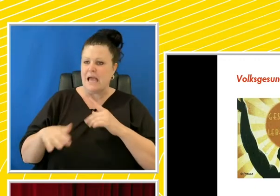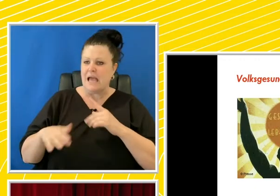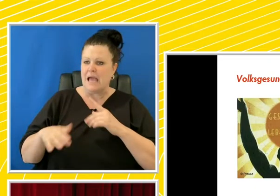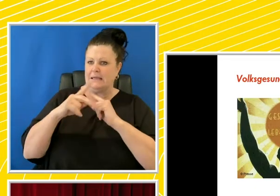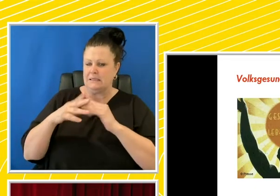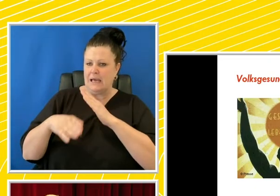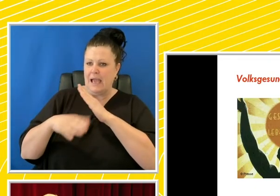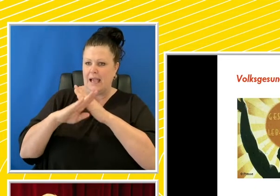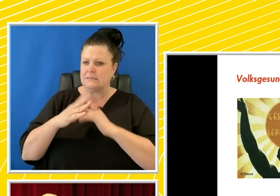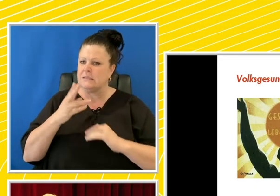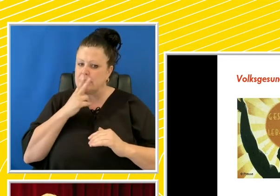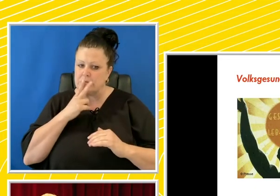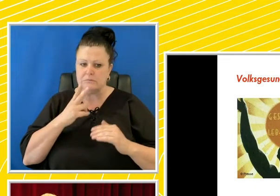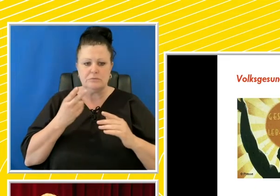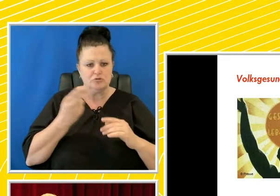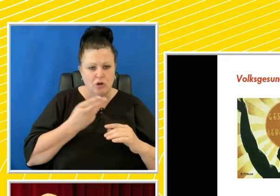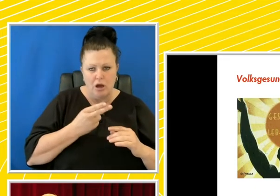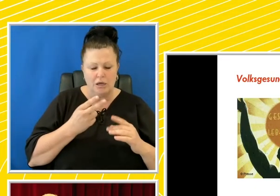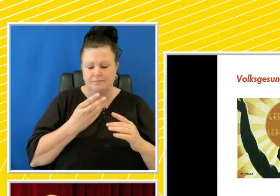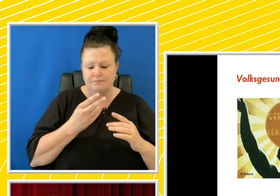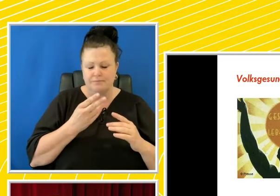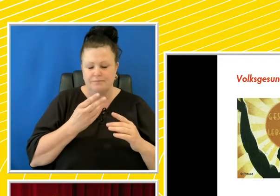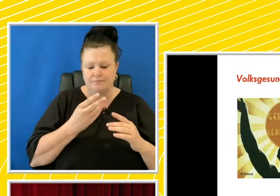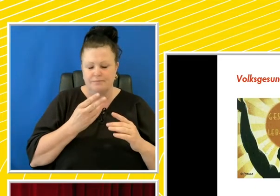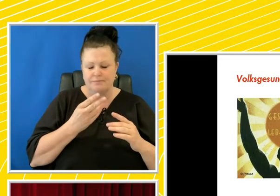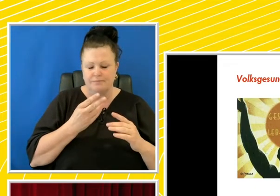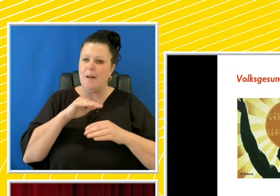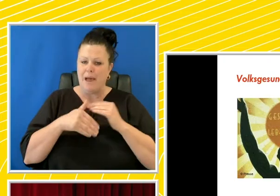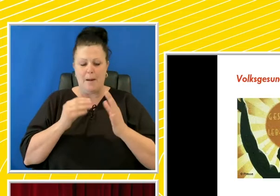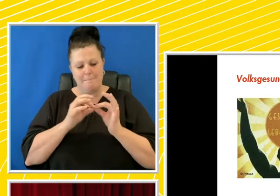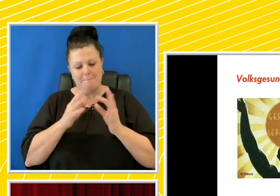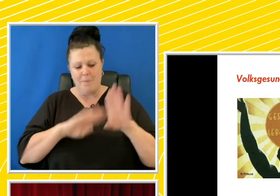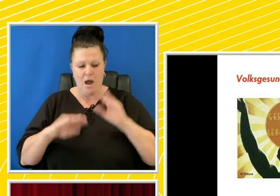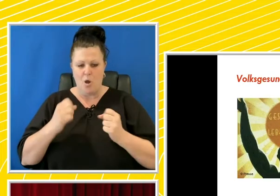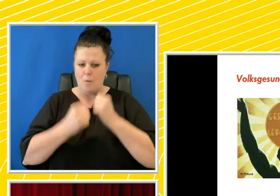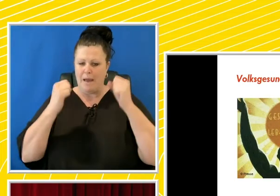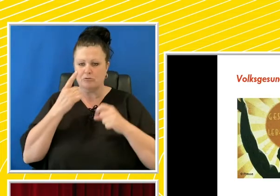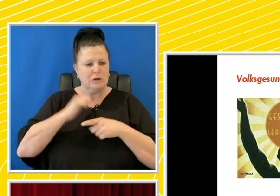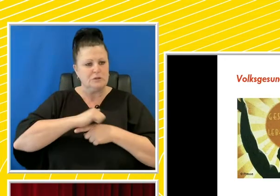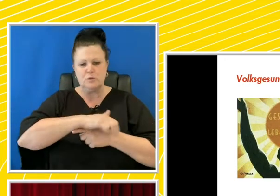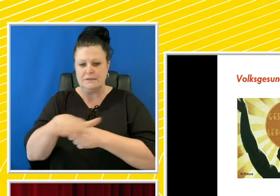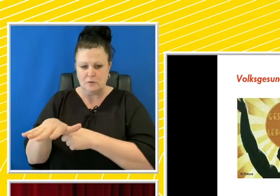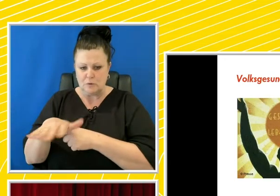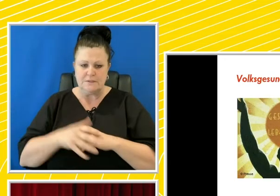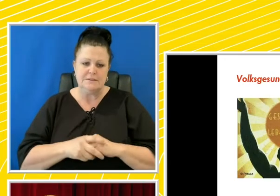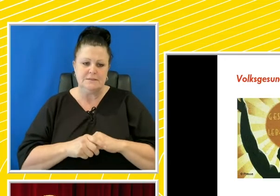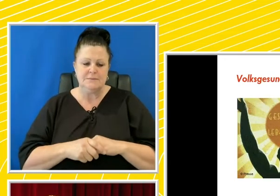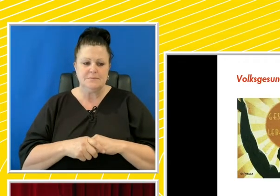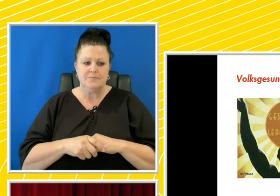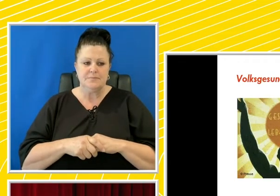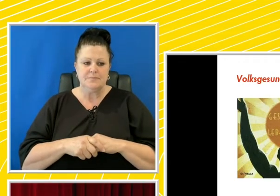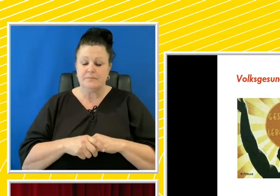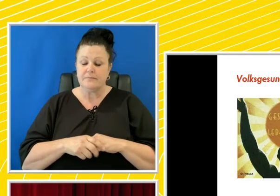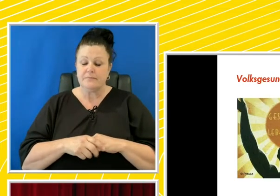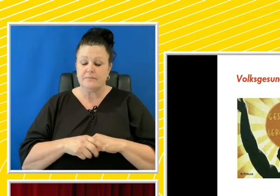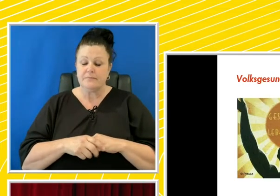workplace safety, all forms of biopower in a very paternalistic form by the state. The irony was the